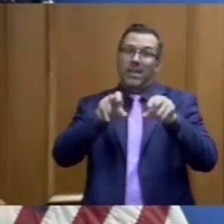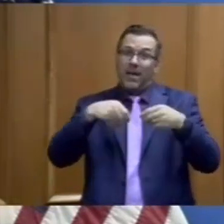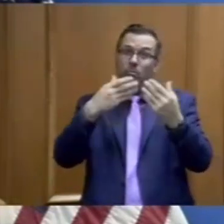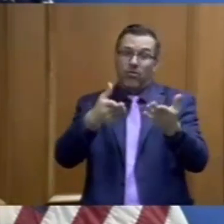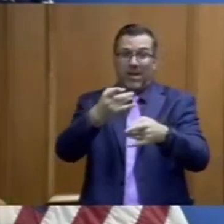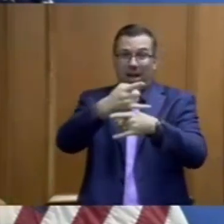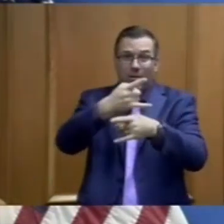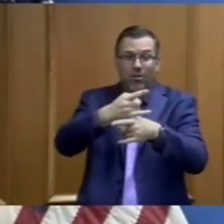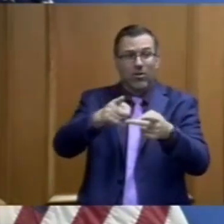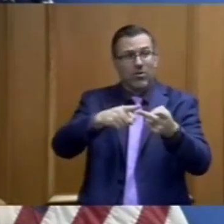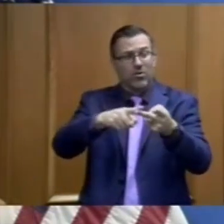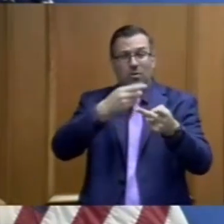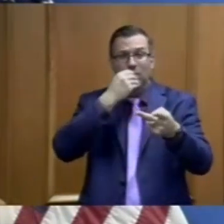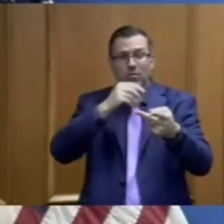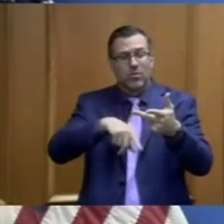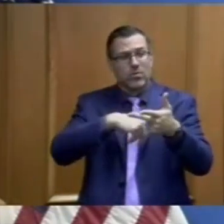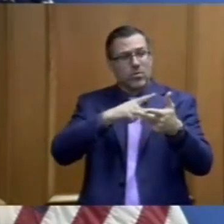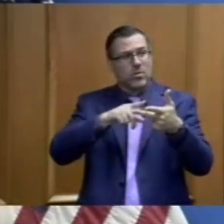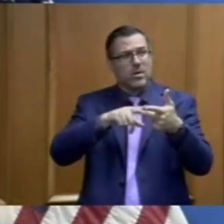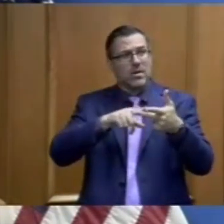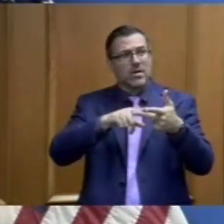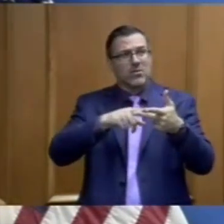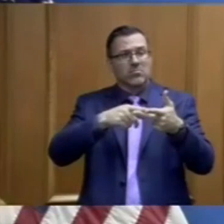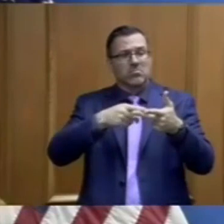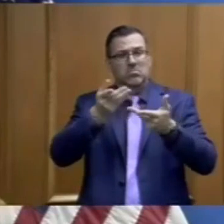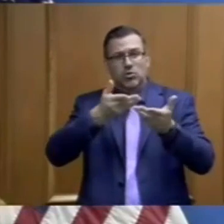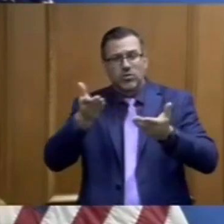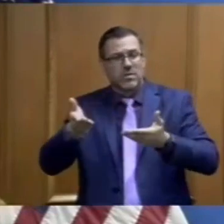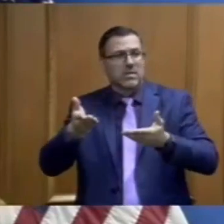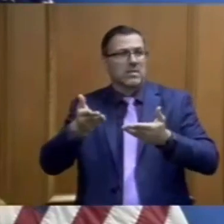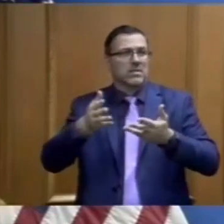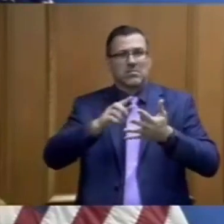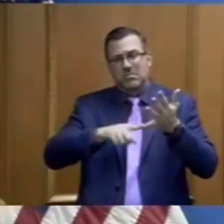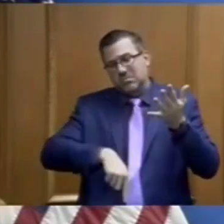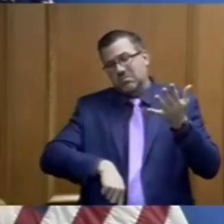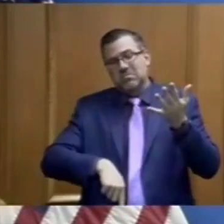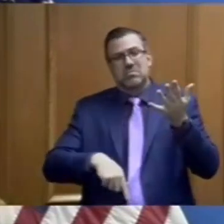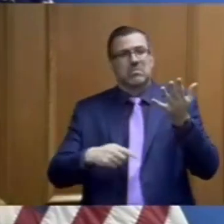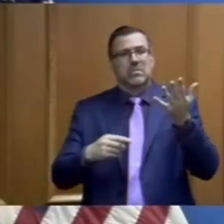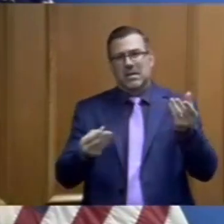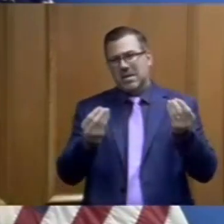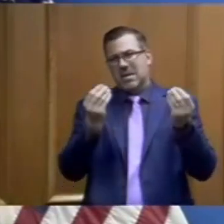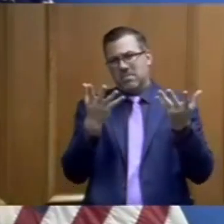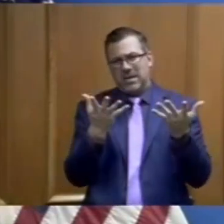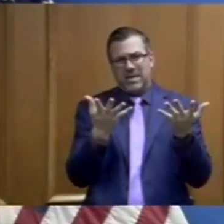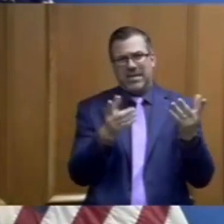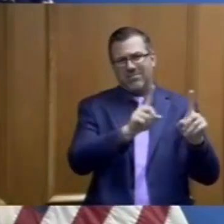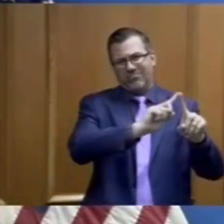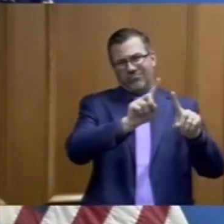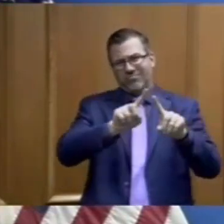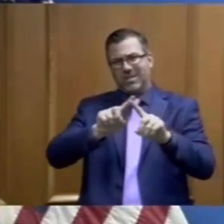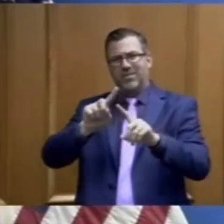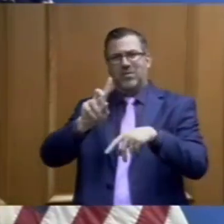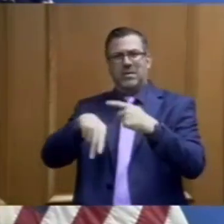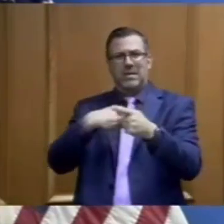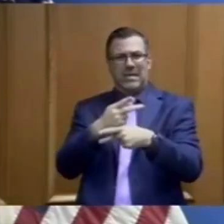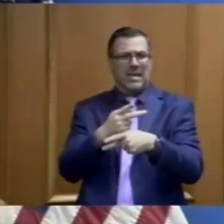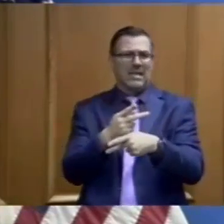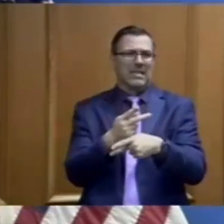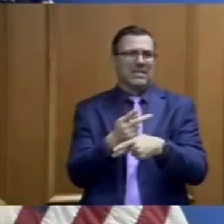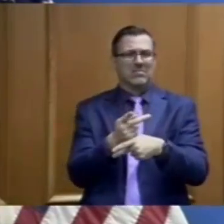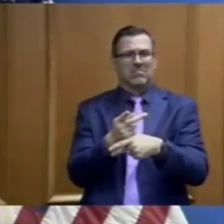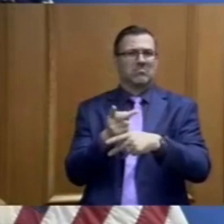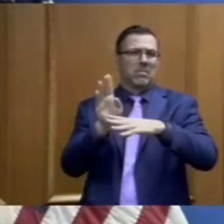that provide food, that provide goods and services. There are a whole number of businesses that that are